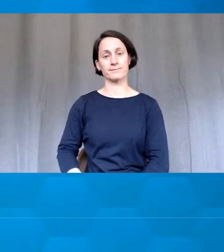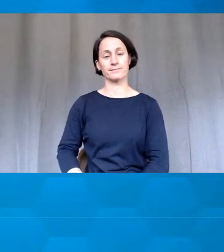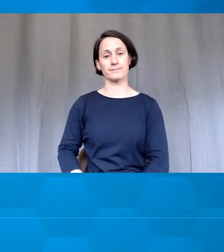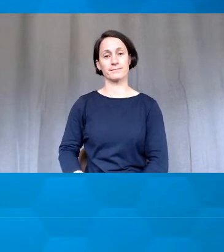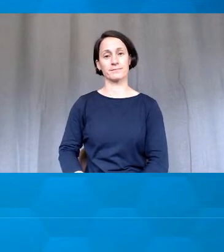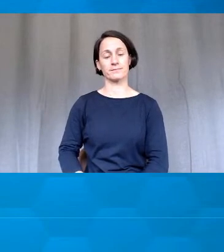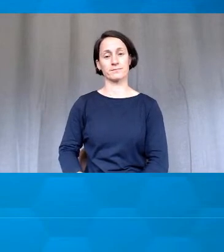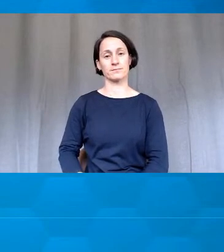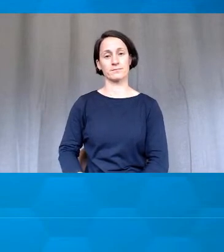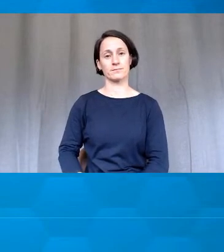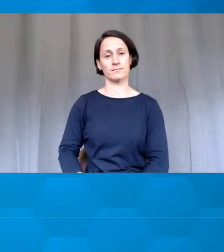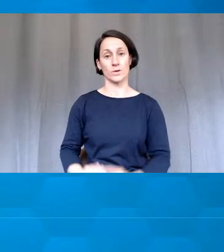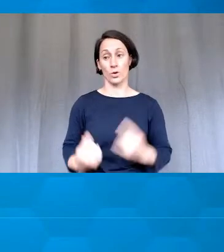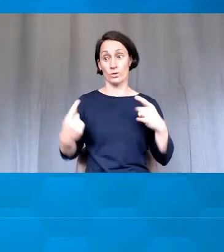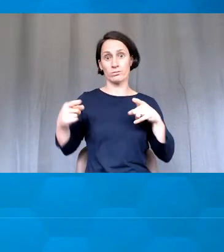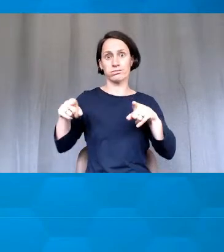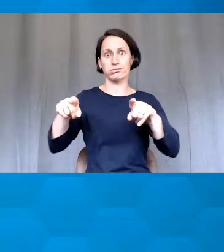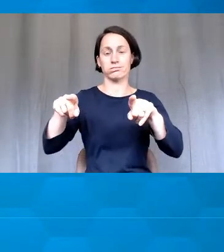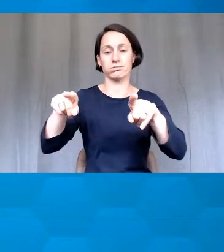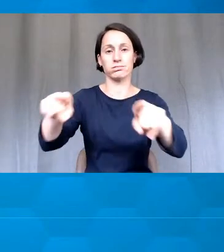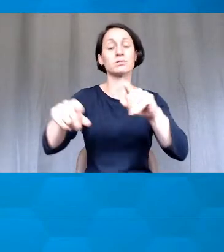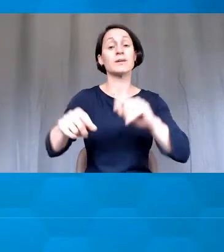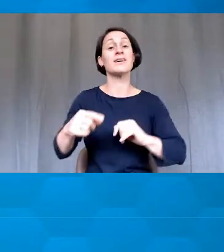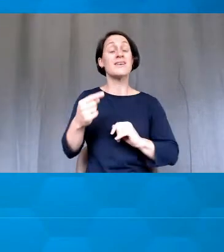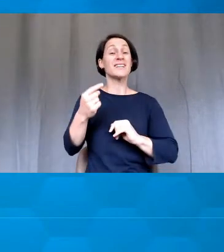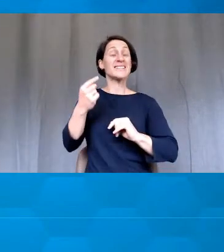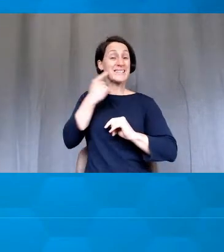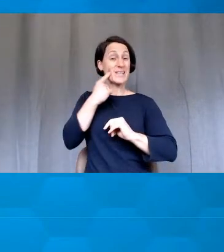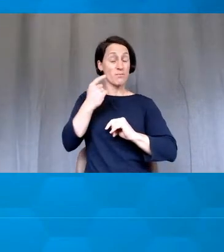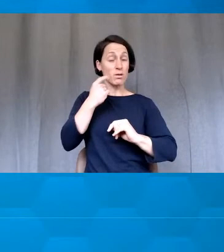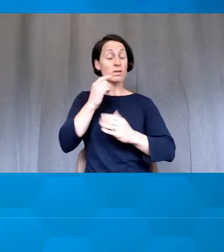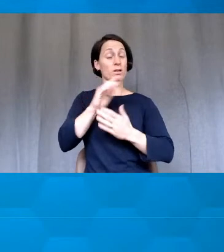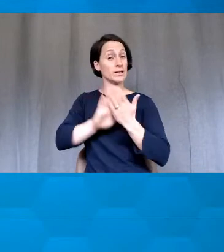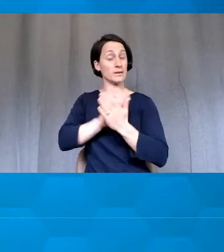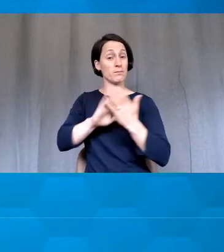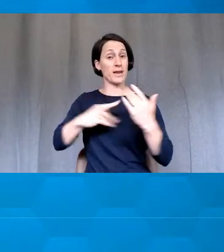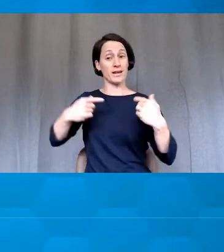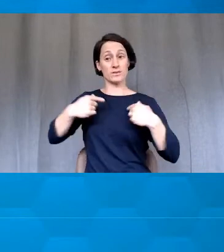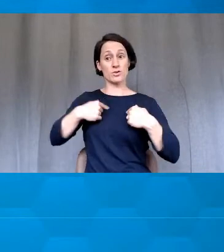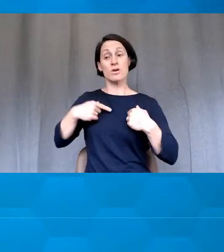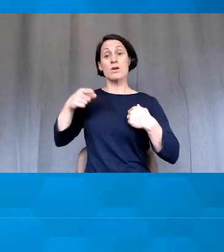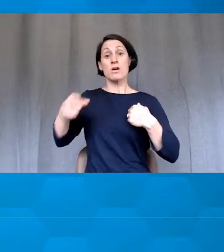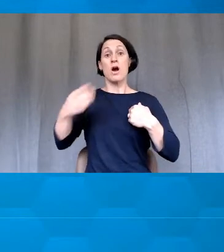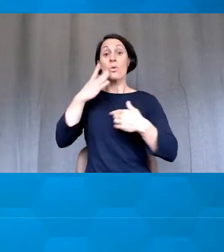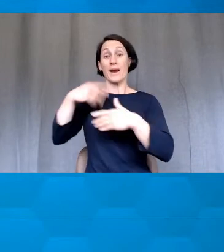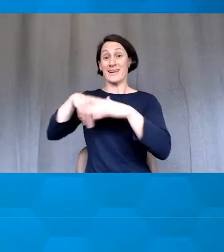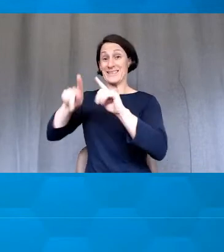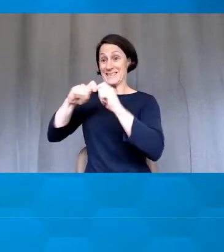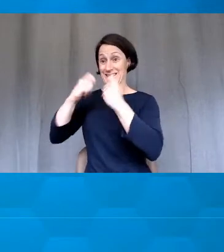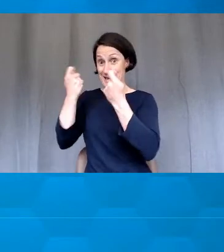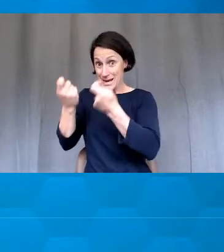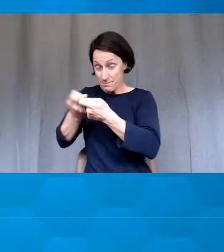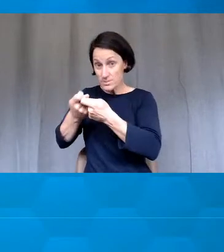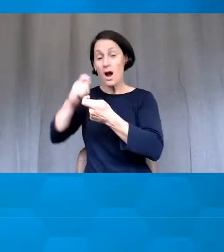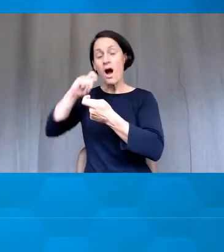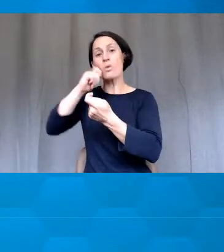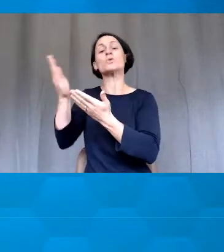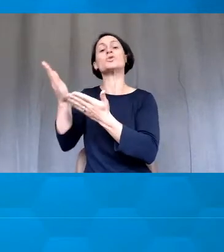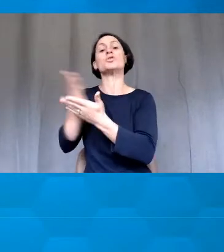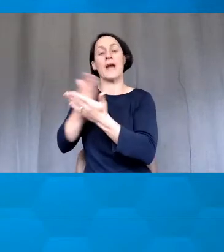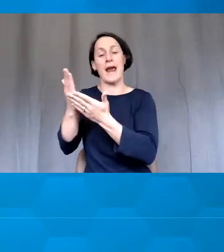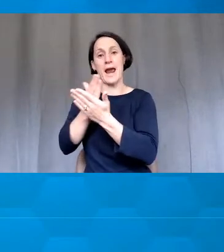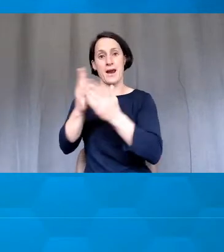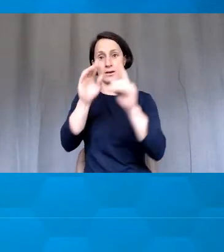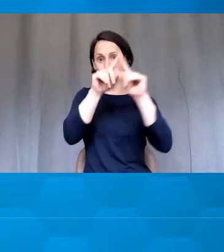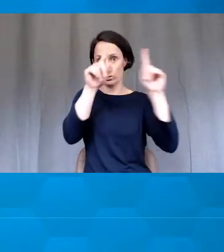Okay. So nice and simple, you're then going to share your content when you're in that Teams space. And you're going to